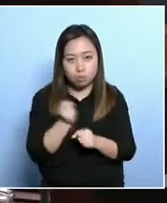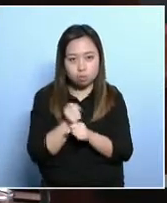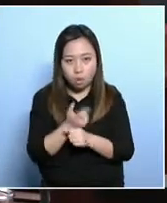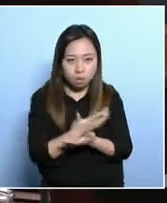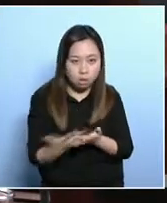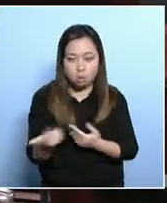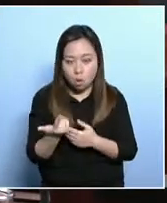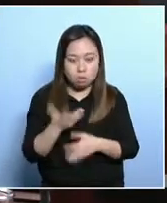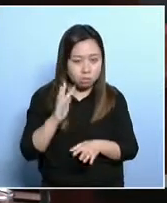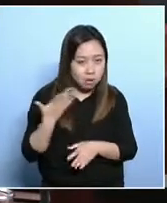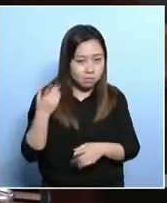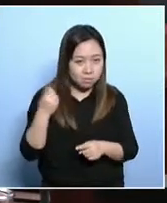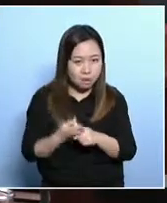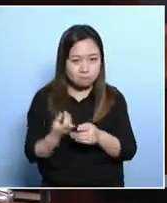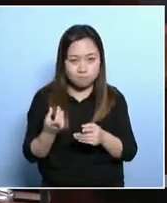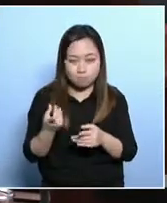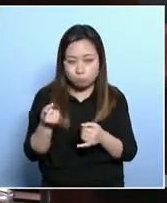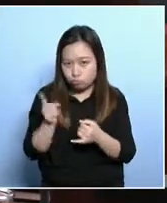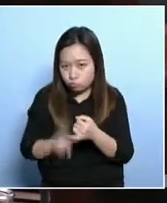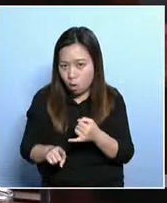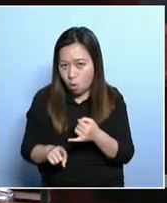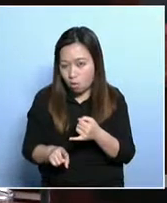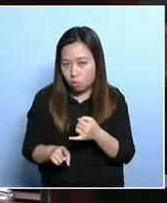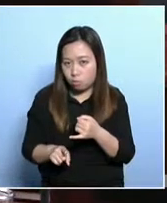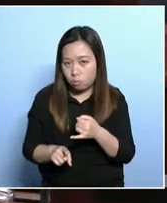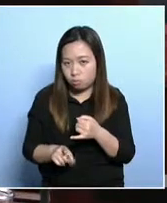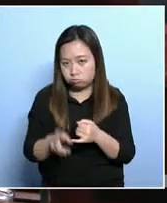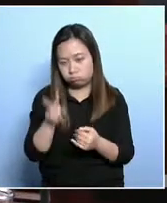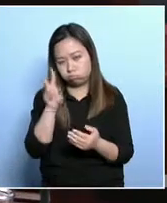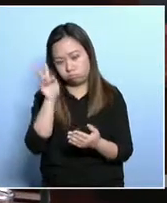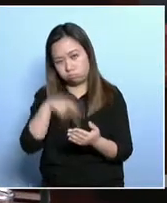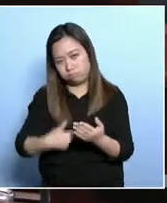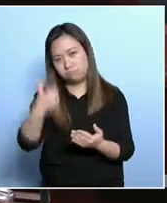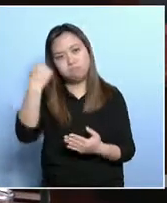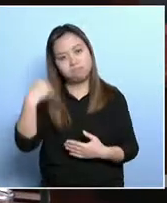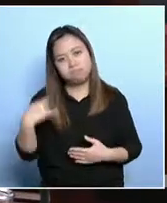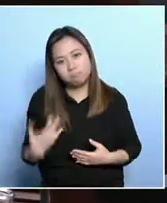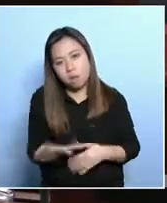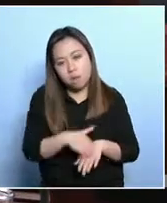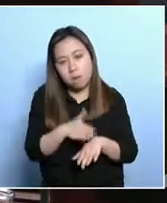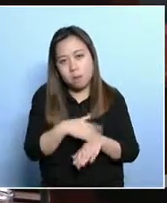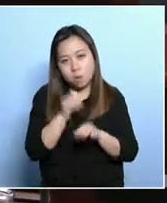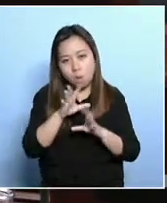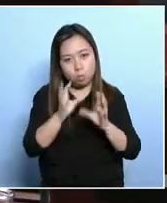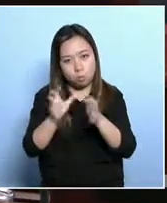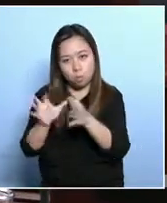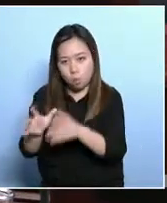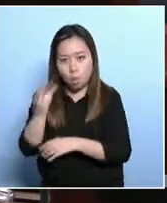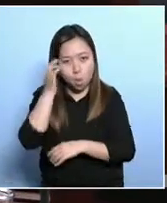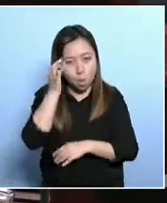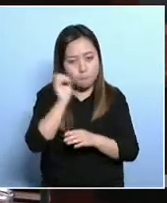doing a lot of things, but the effects are not very visible.